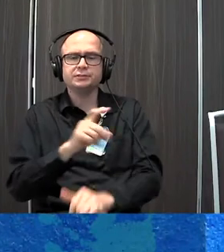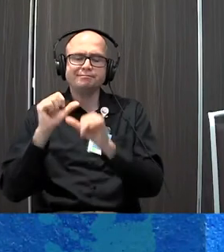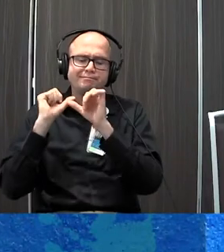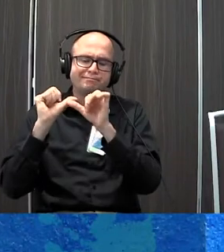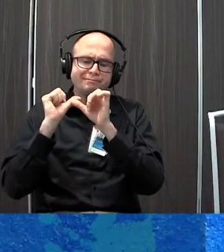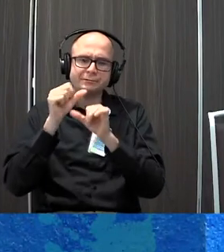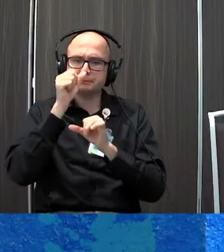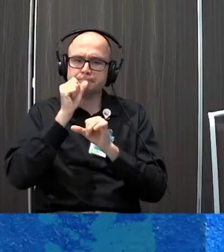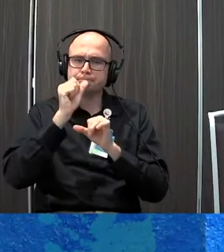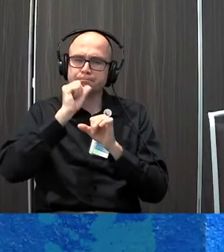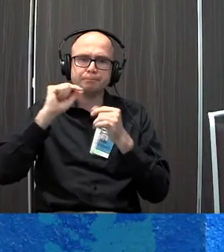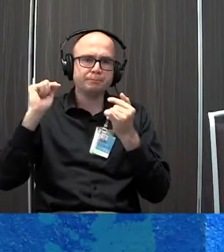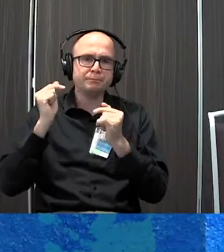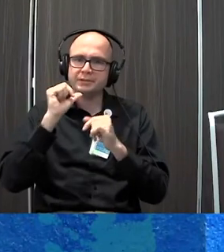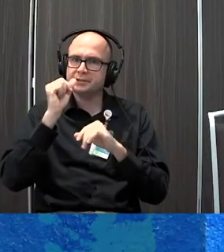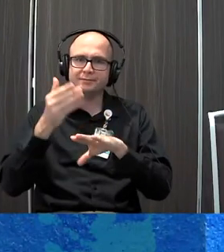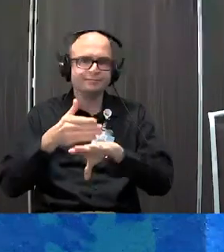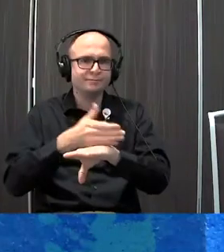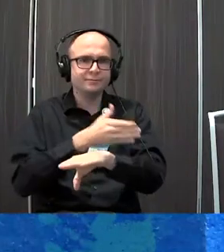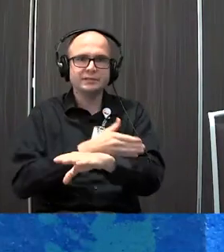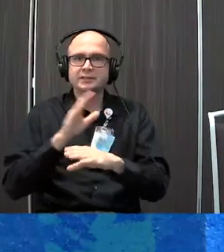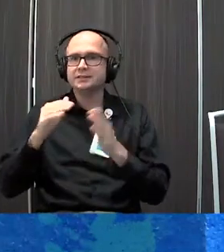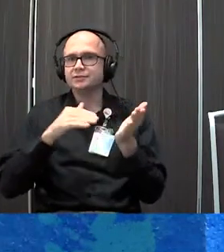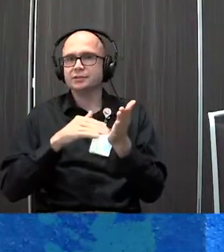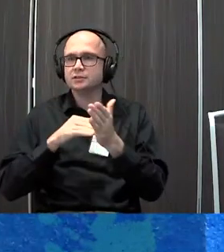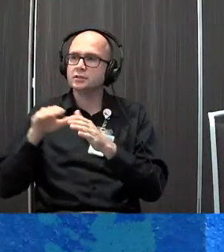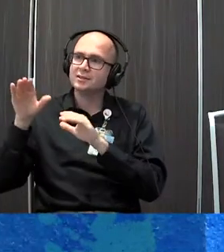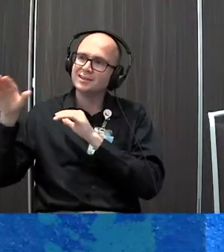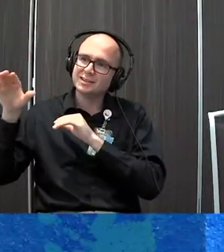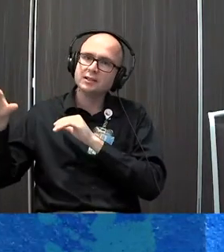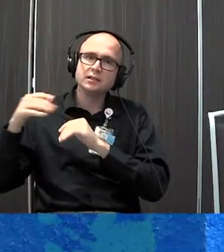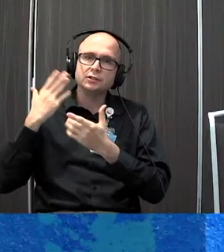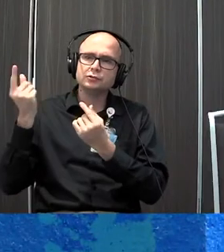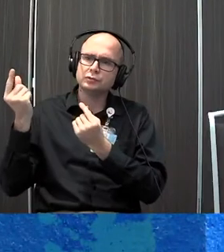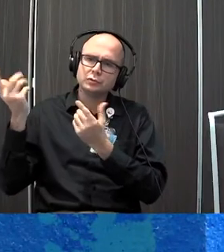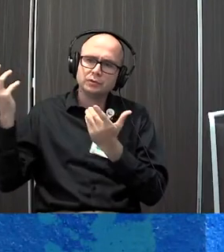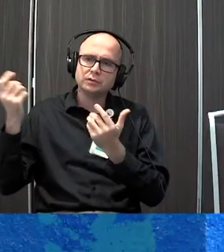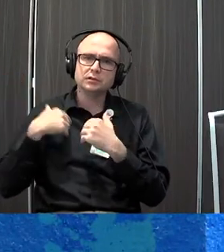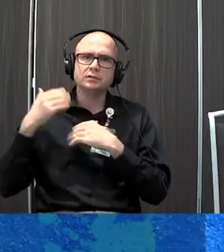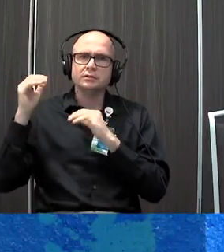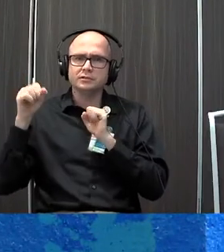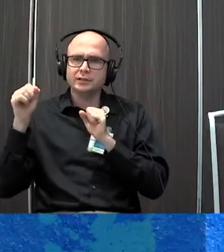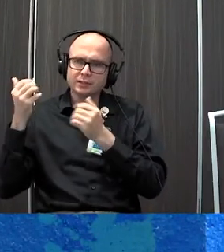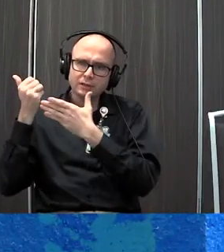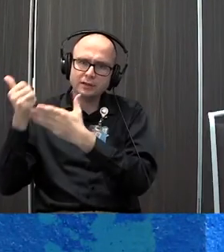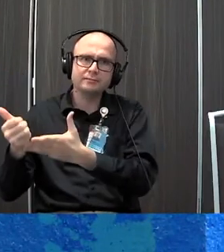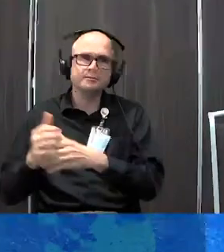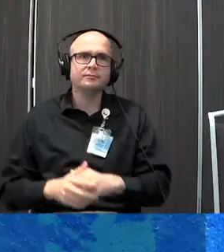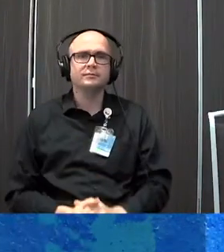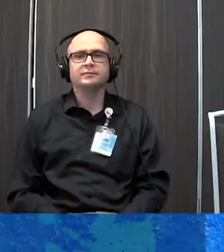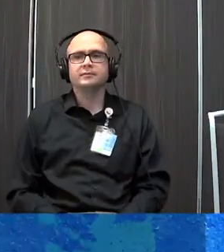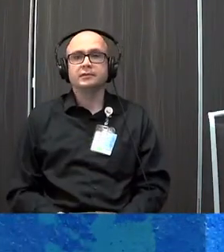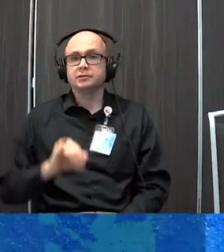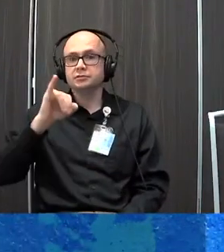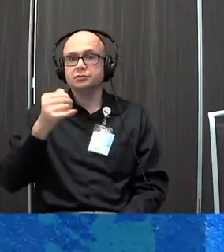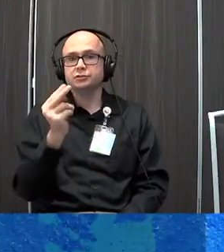pain that weren't getting better. And some of his physician colleagues sent them and said, Jon, I don't know what you're doing, but see if you can do something with that. So Jon